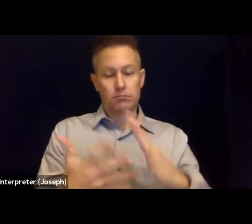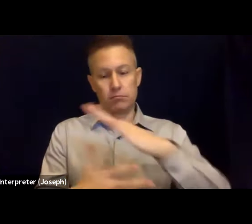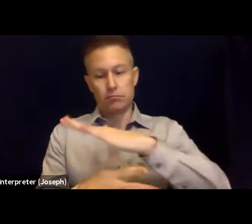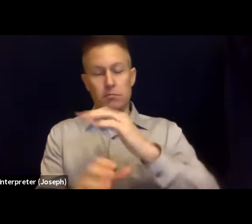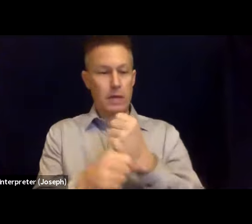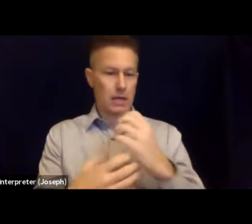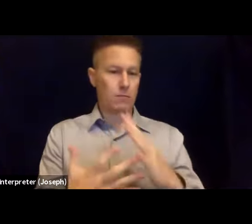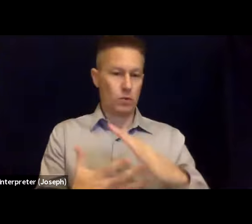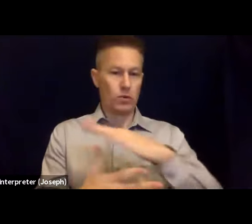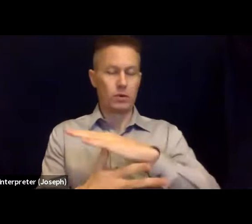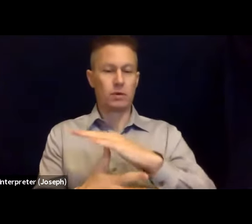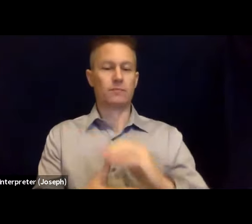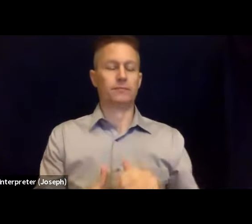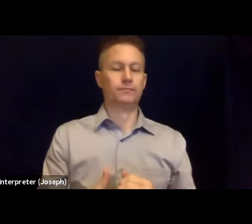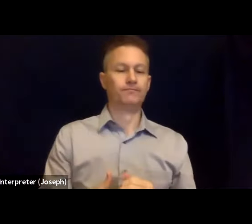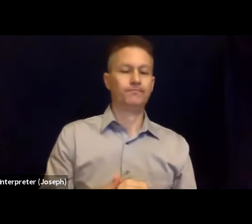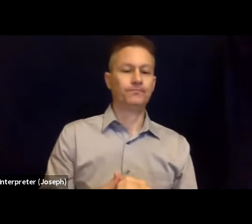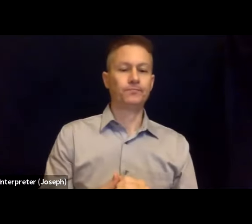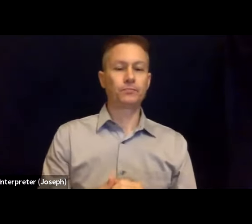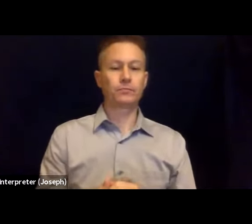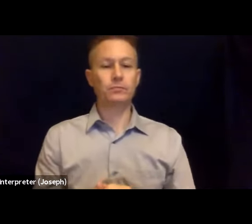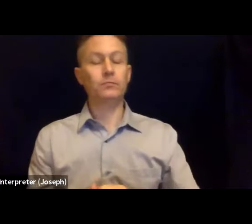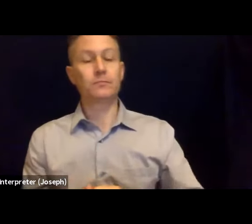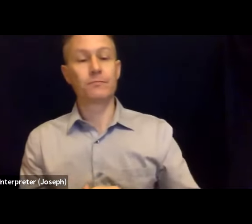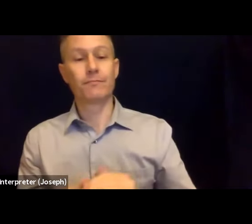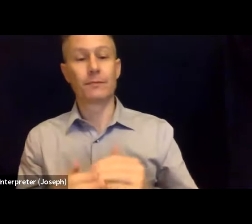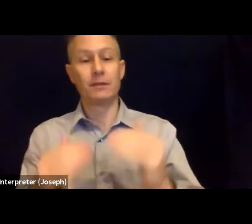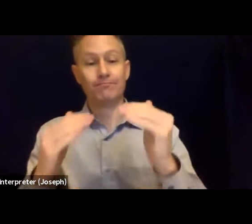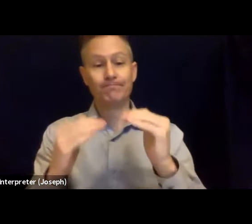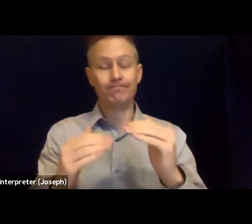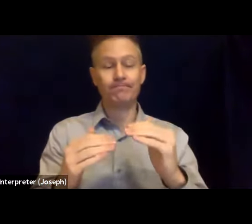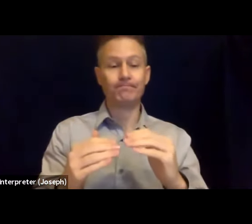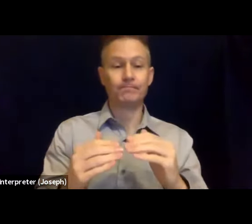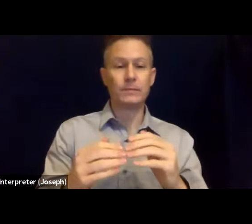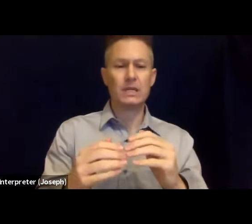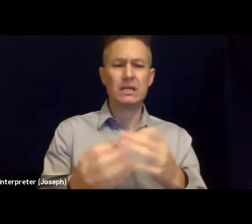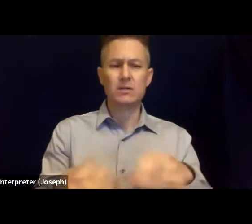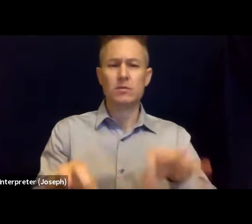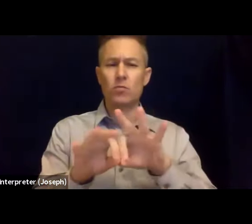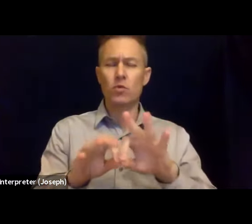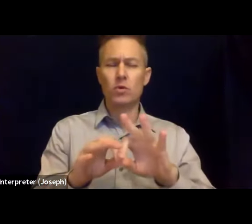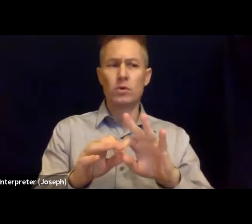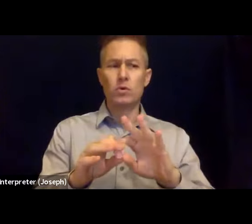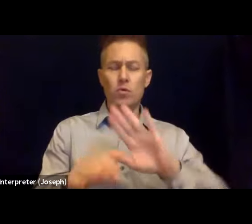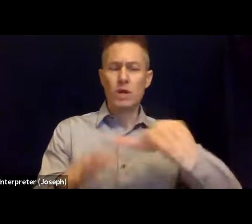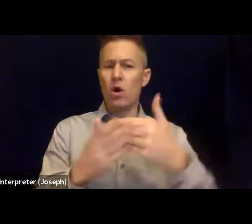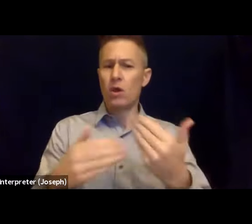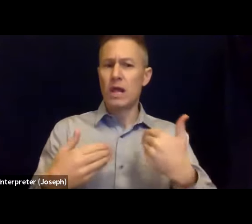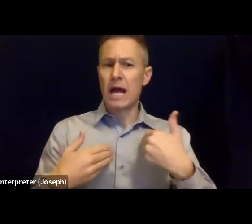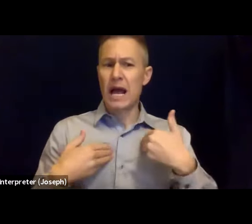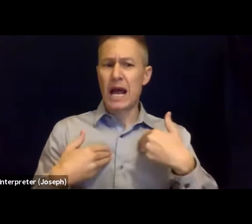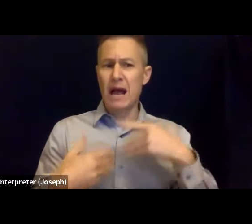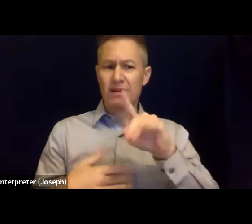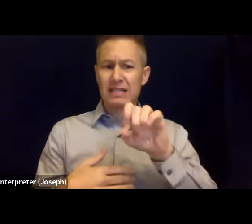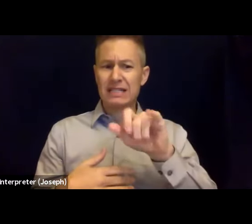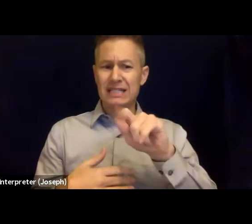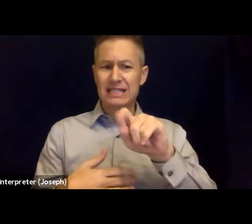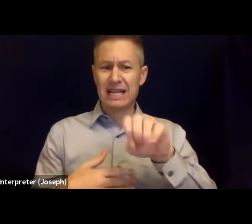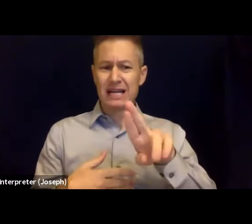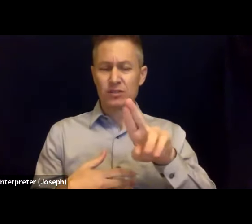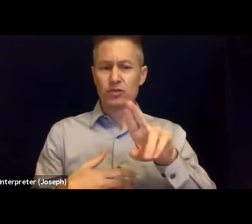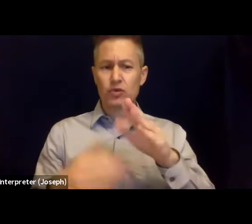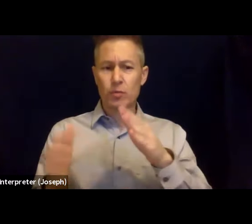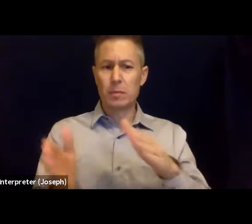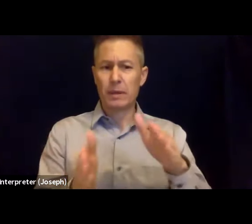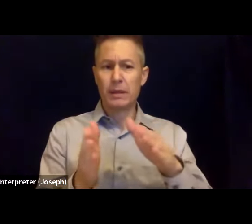hold on. Second, it's critical that each of us has a disaster plan. We need to know where we're going to meet up with family and